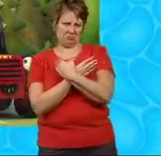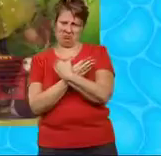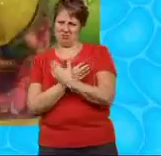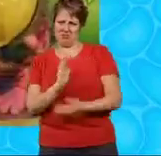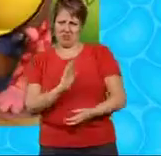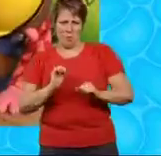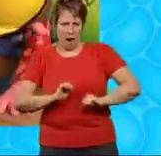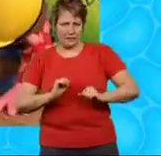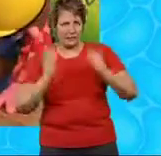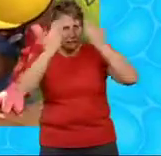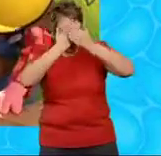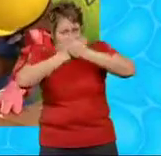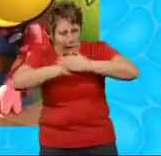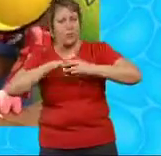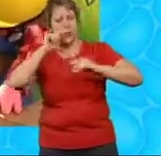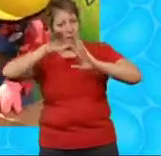at night